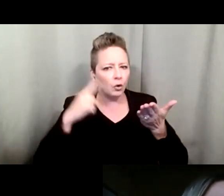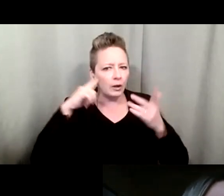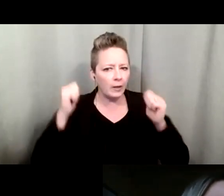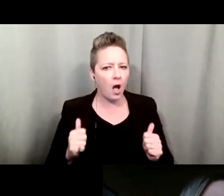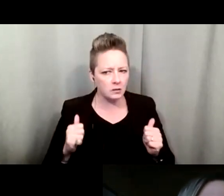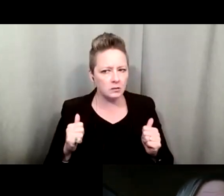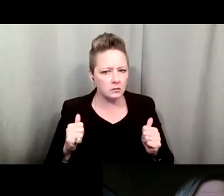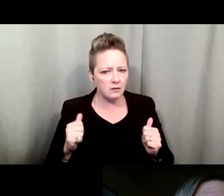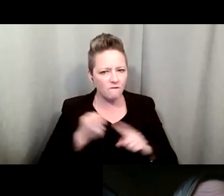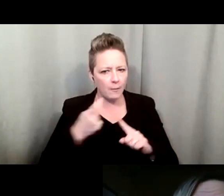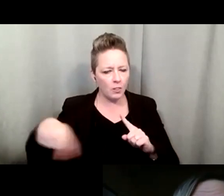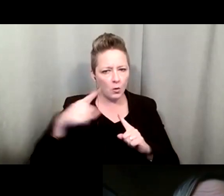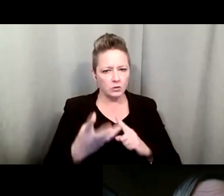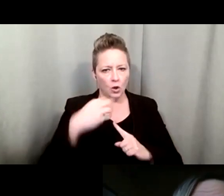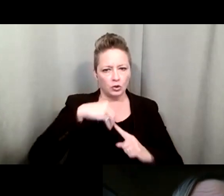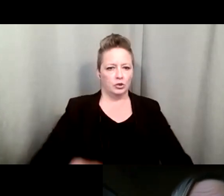loss from those cultures?